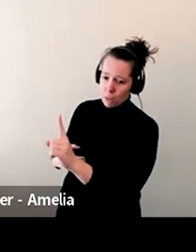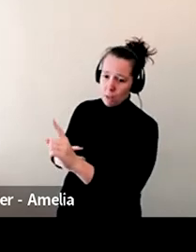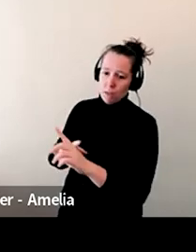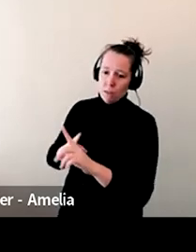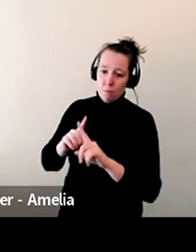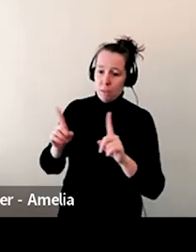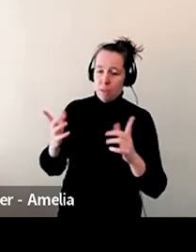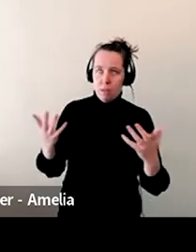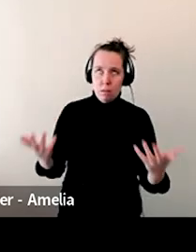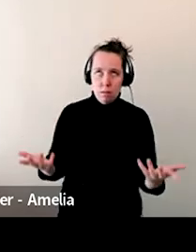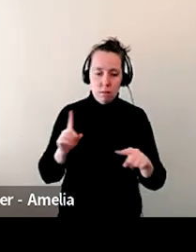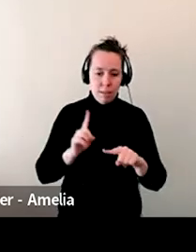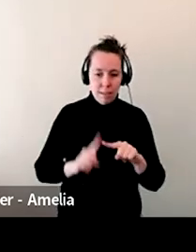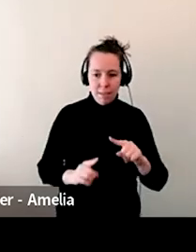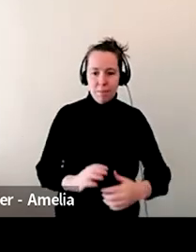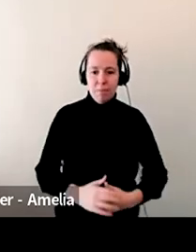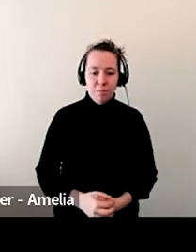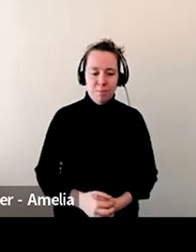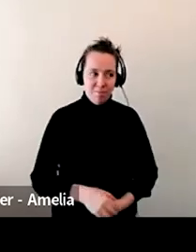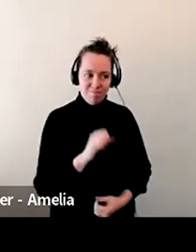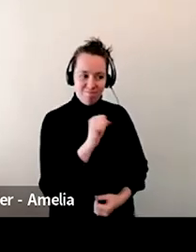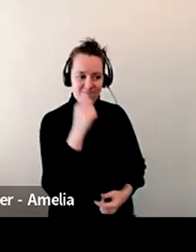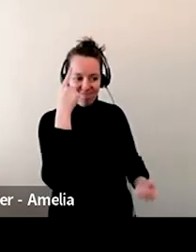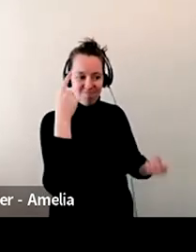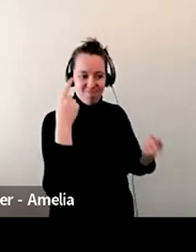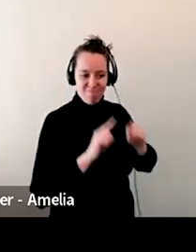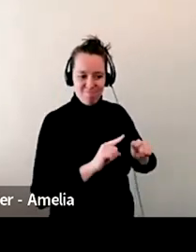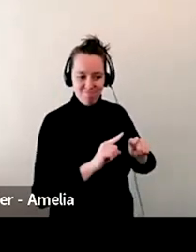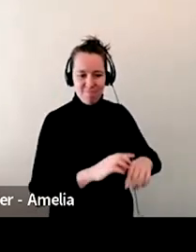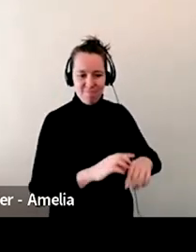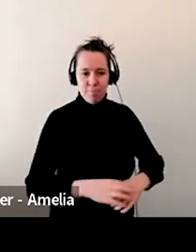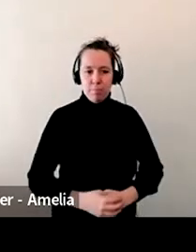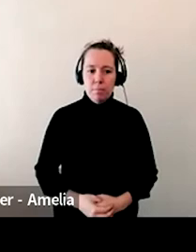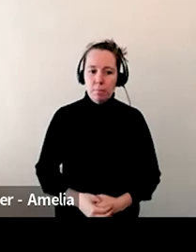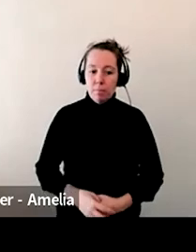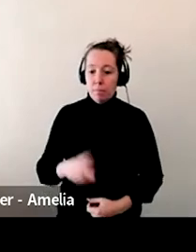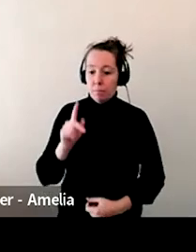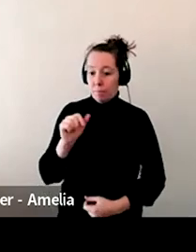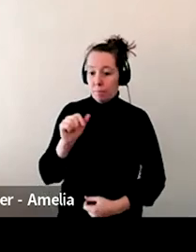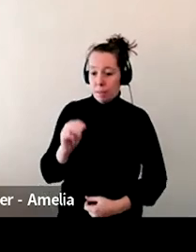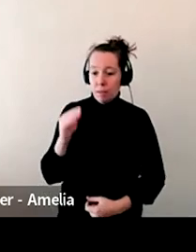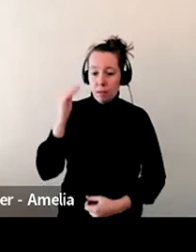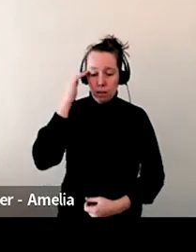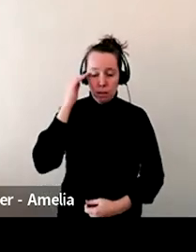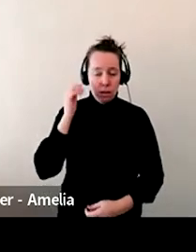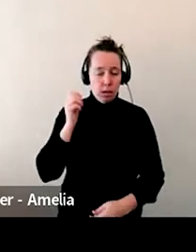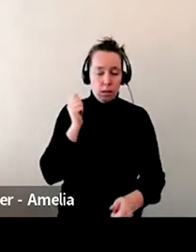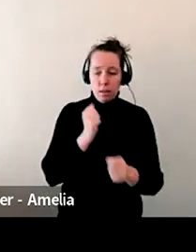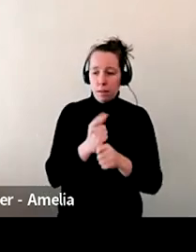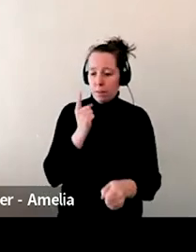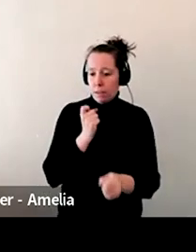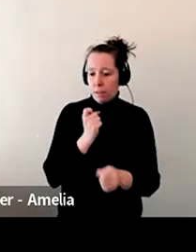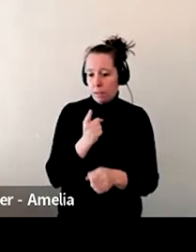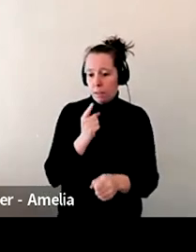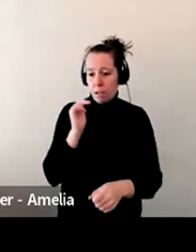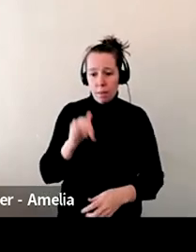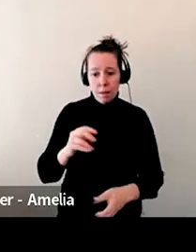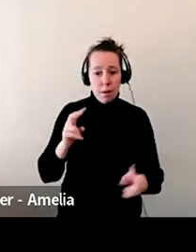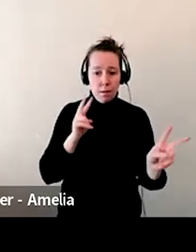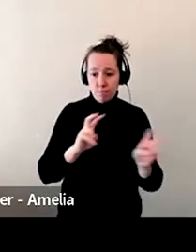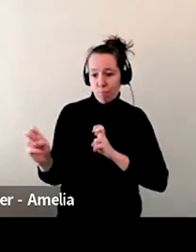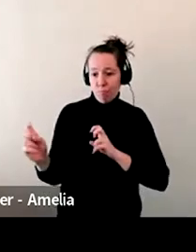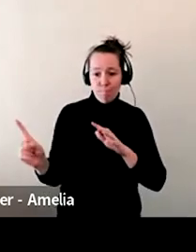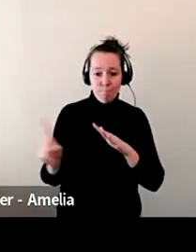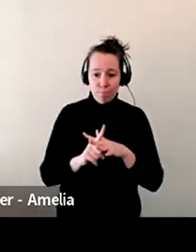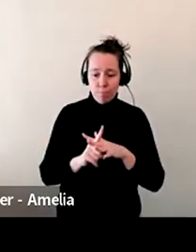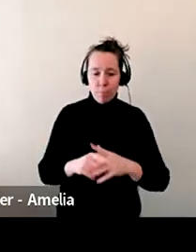I can't. So, uh, perennial problem. I could tell you stories, but I don't have time because